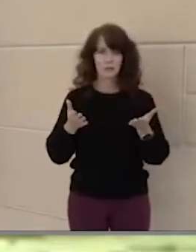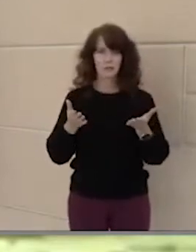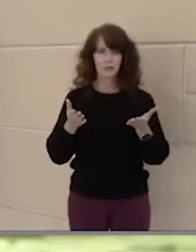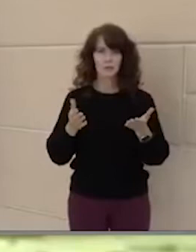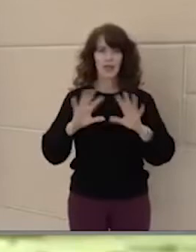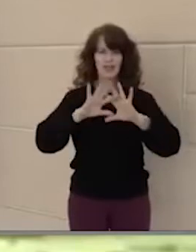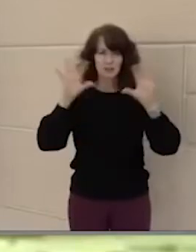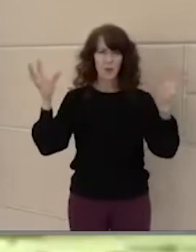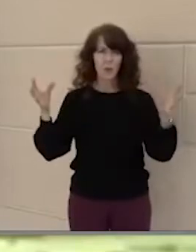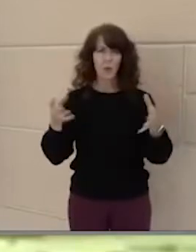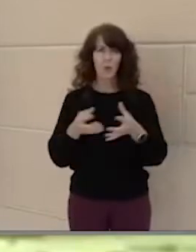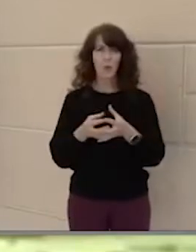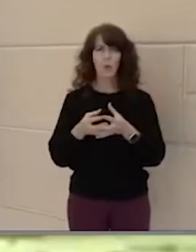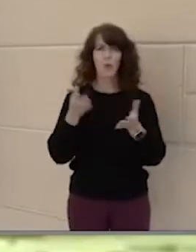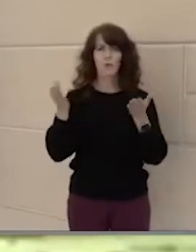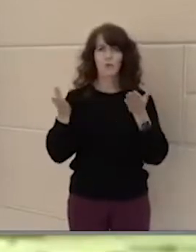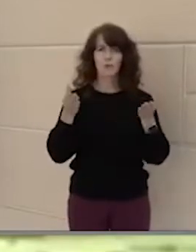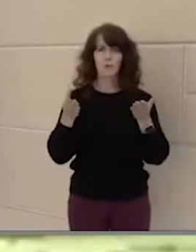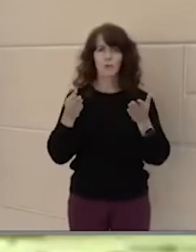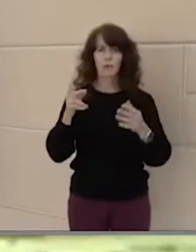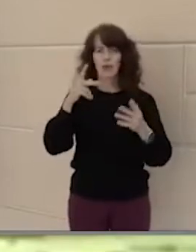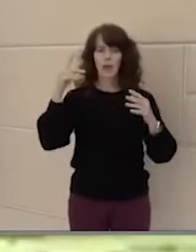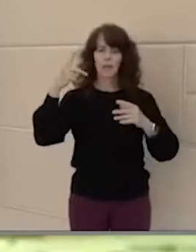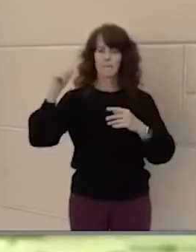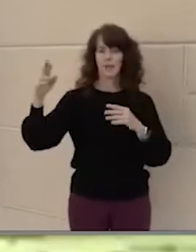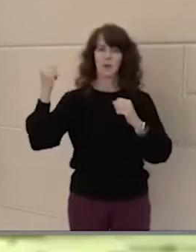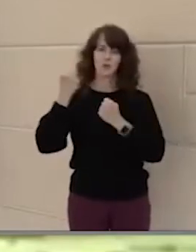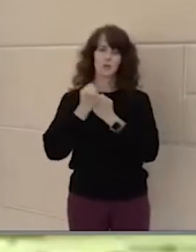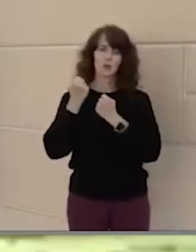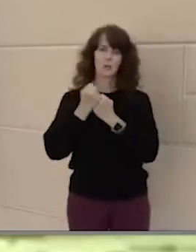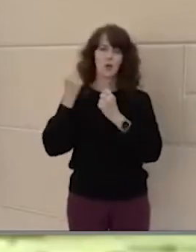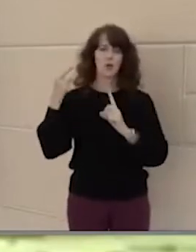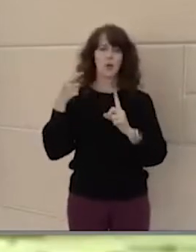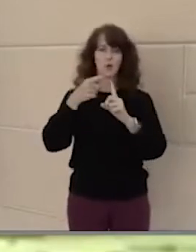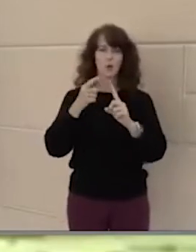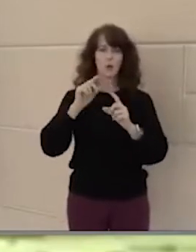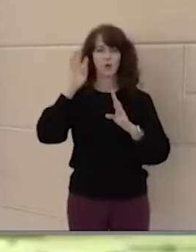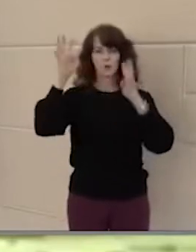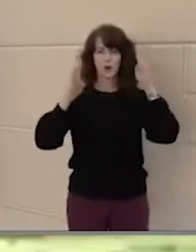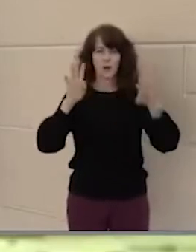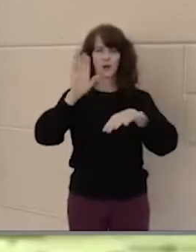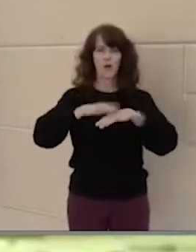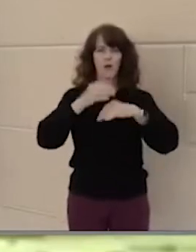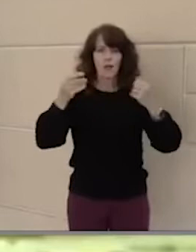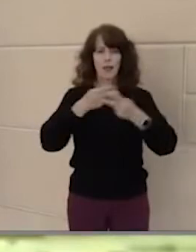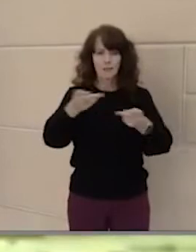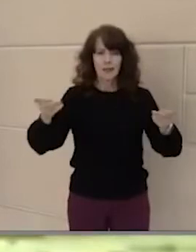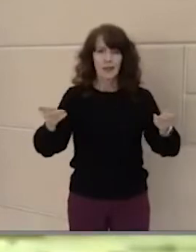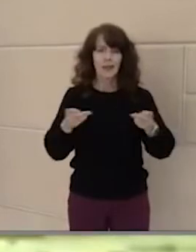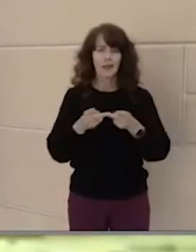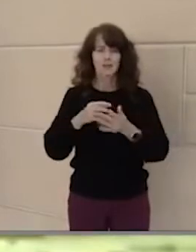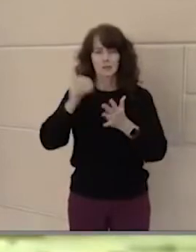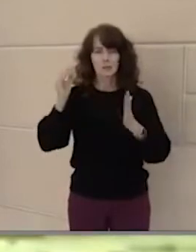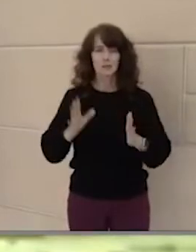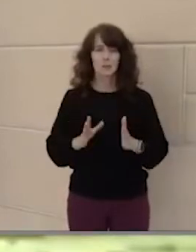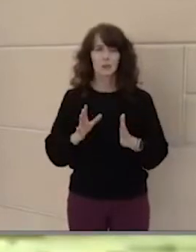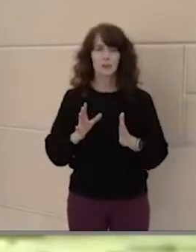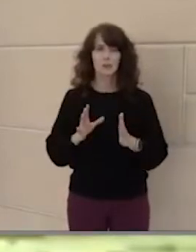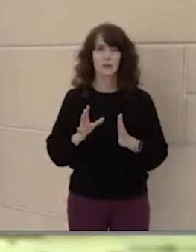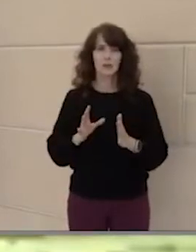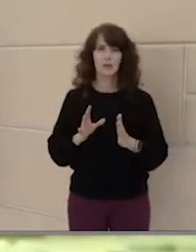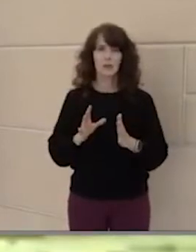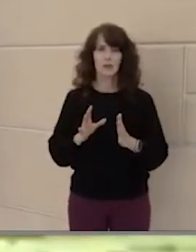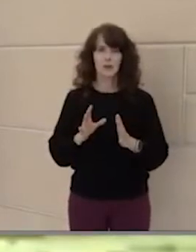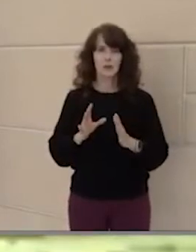As a whole, this service would be called the Peer Support Network. Our goal is to create a safe online space where students could turn to while facing